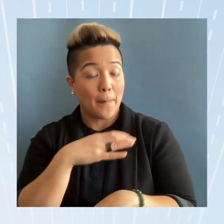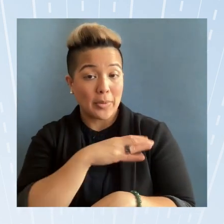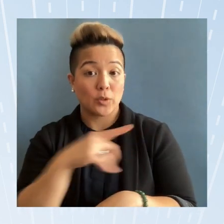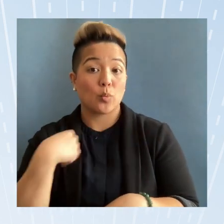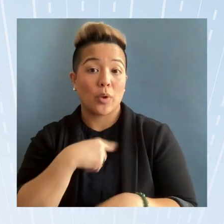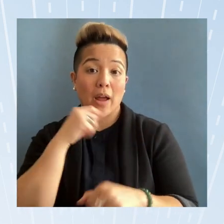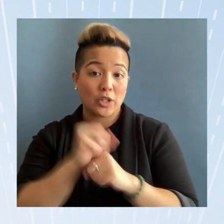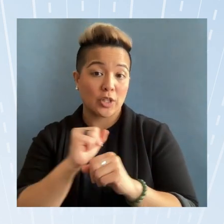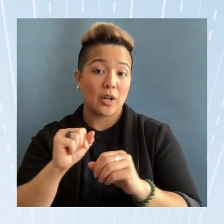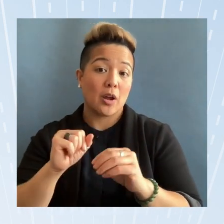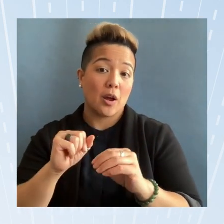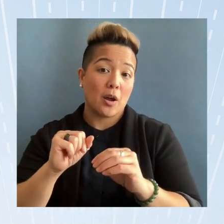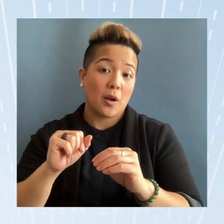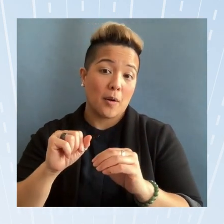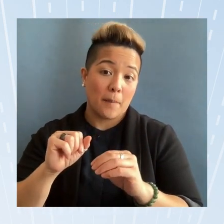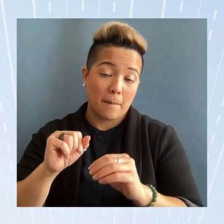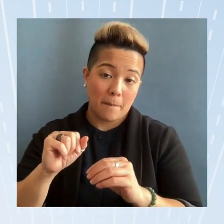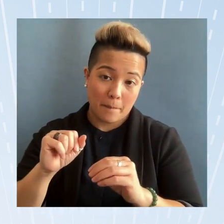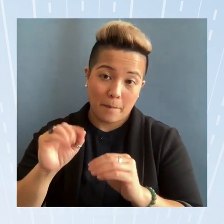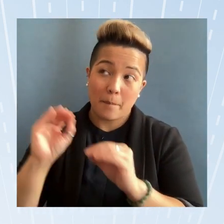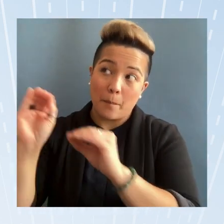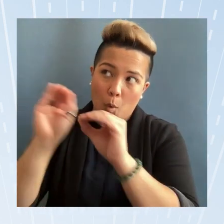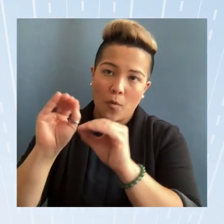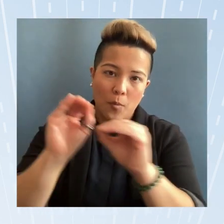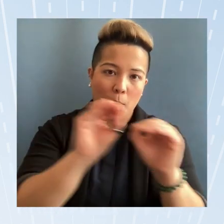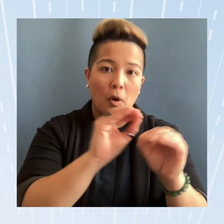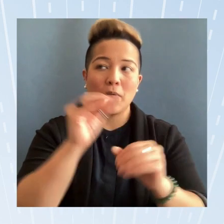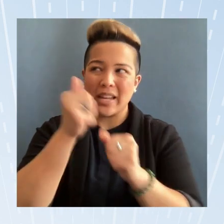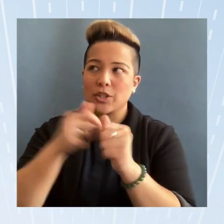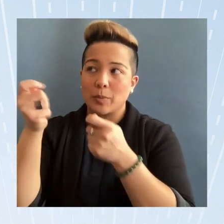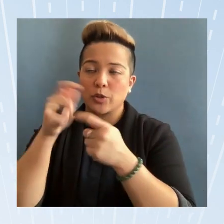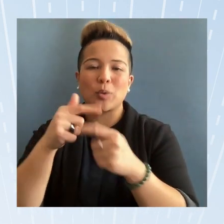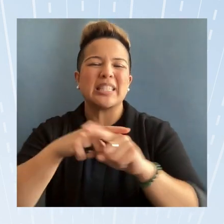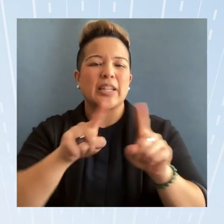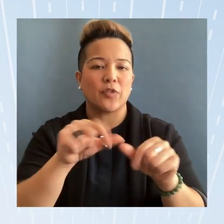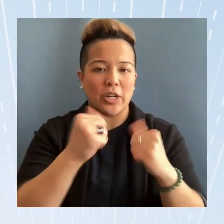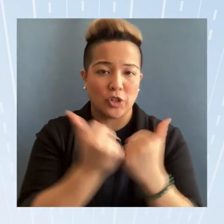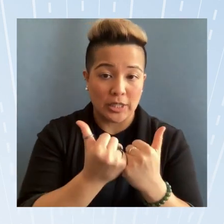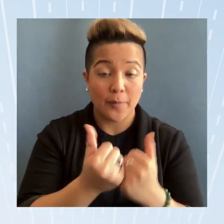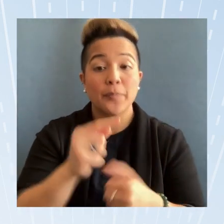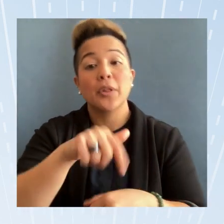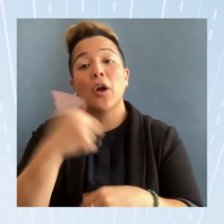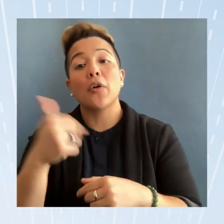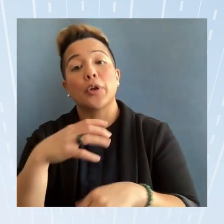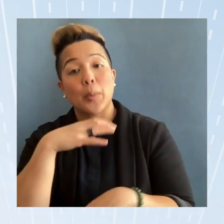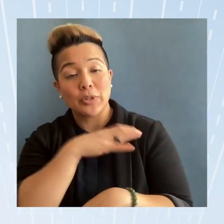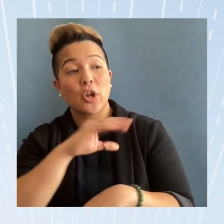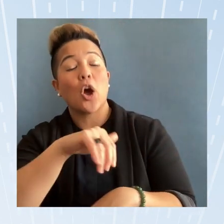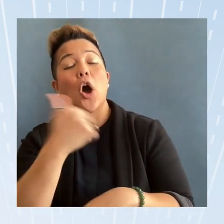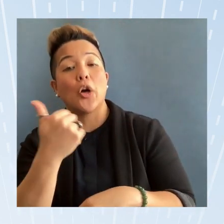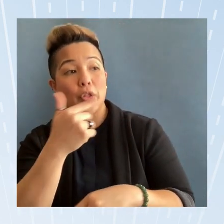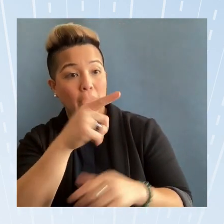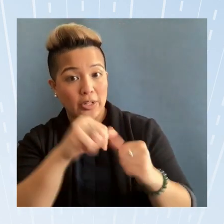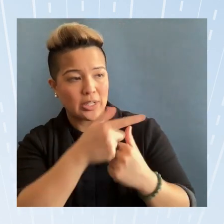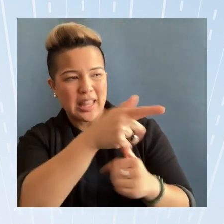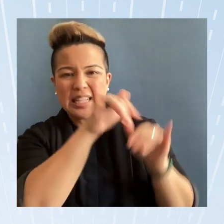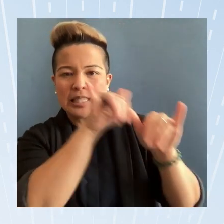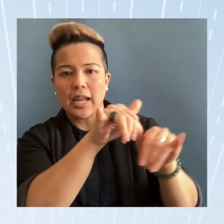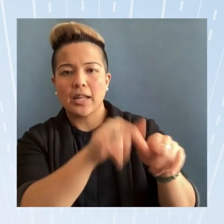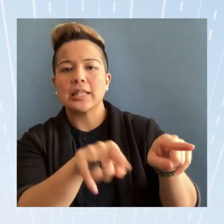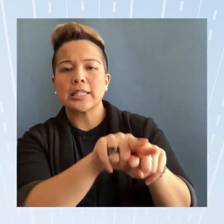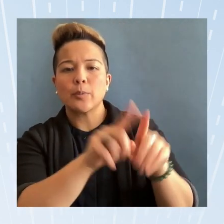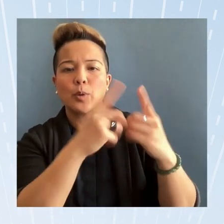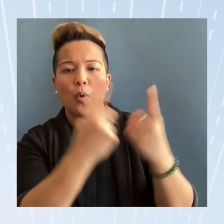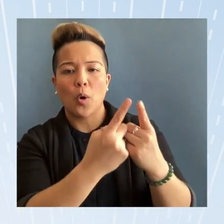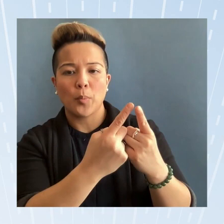every administration to a different agency the other the other commissions and the other initiatives have stayed at the same department and they have